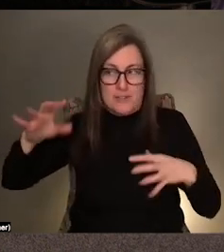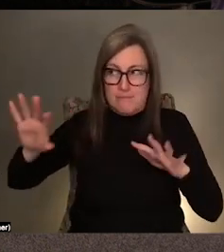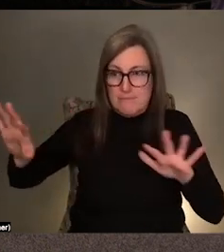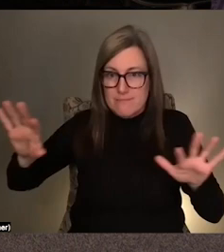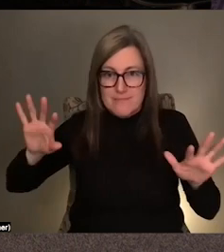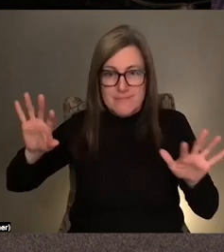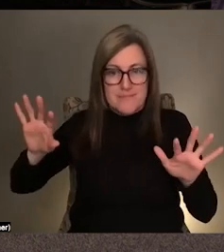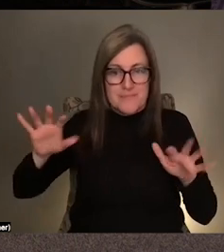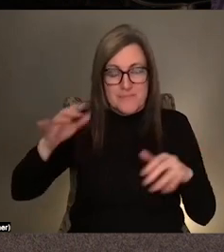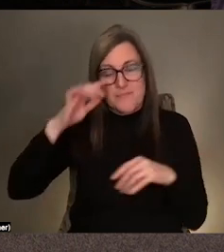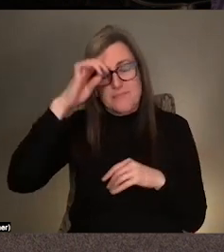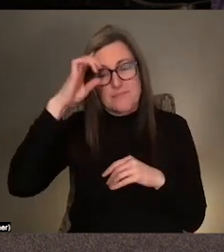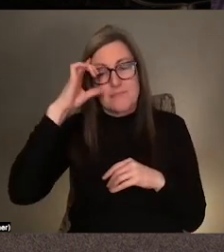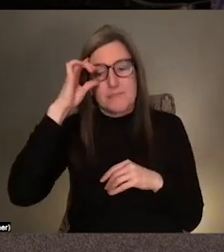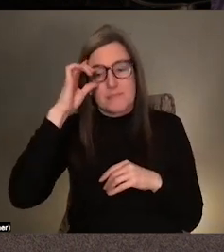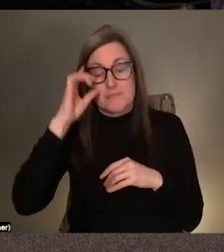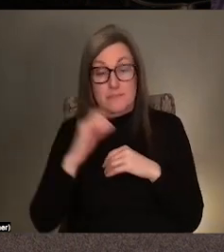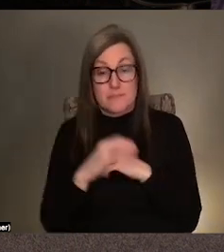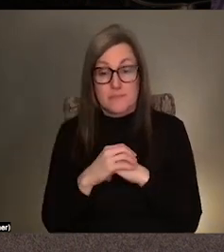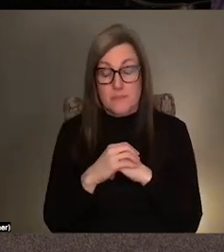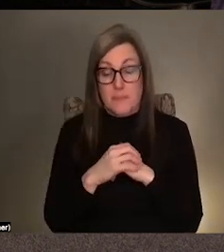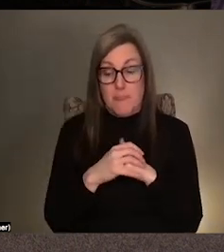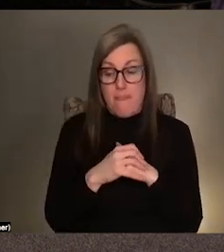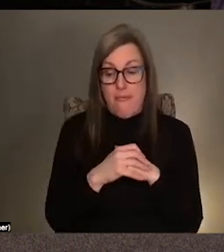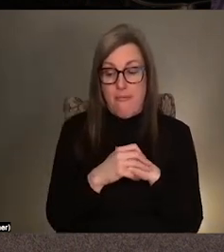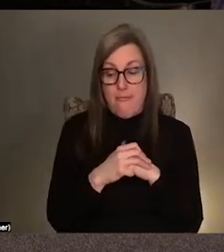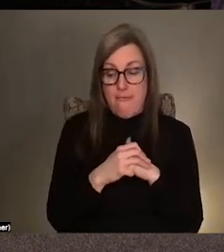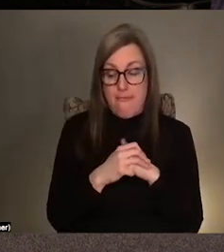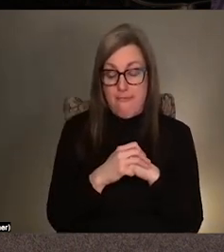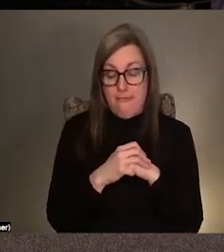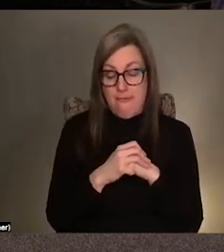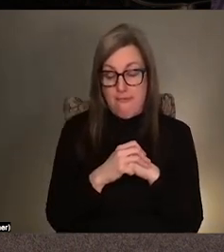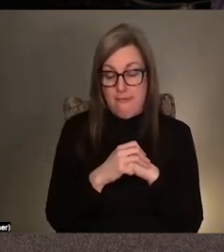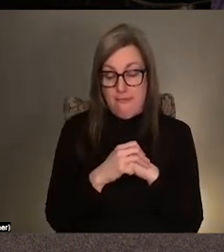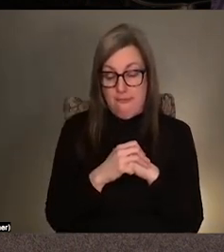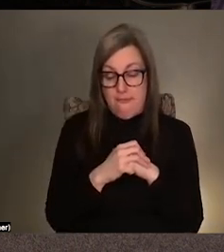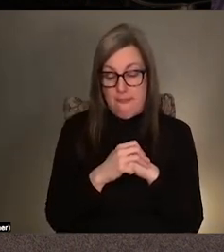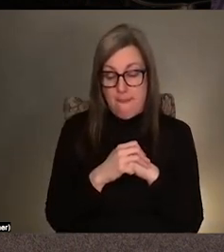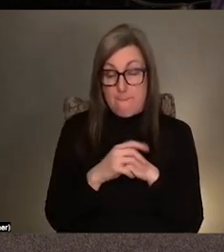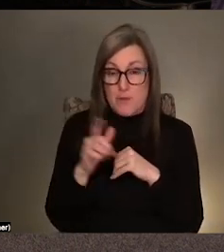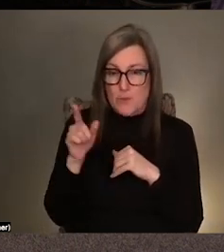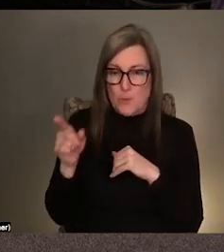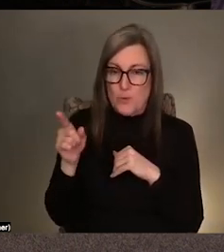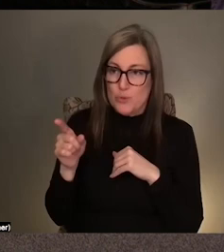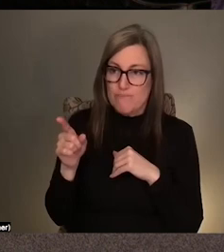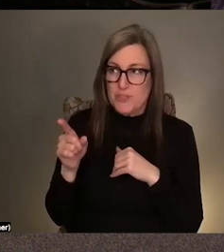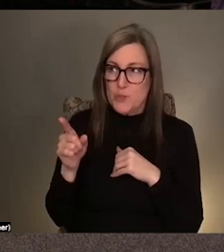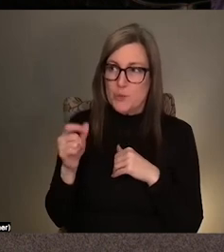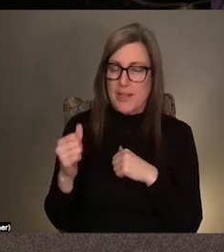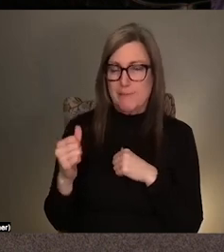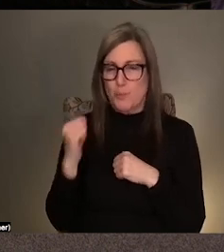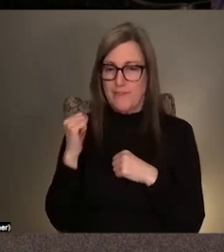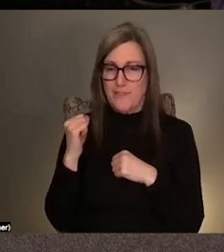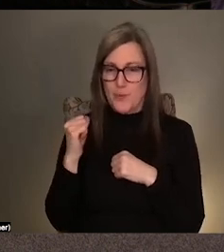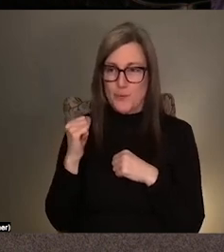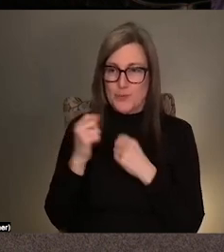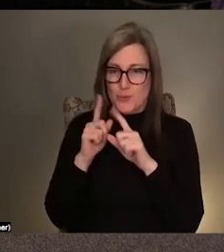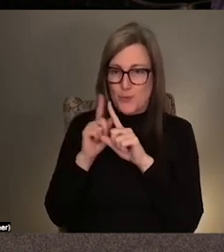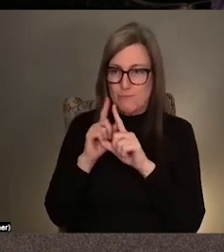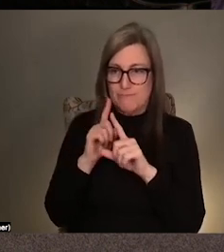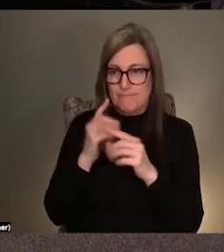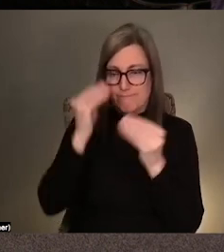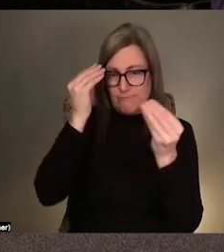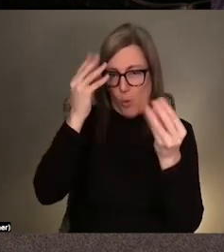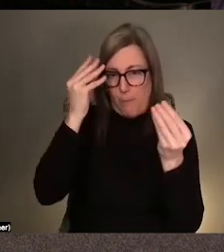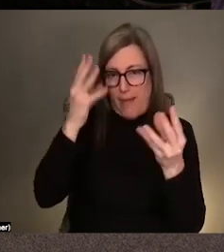to to obey by the the standard way of experiencing,